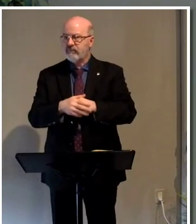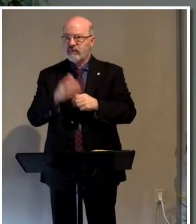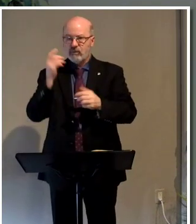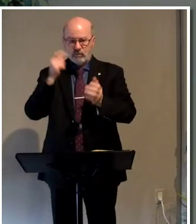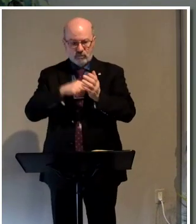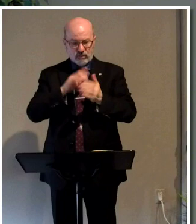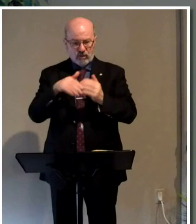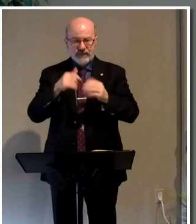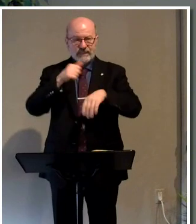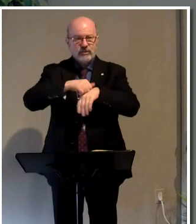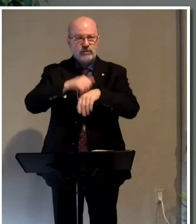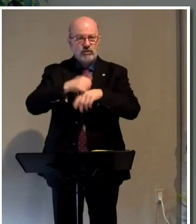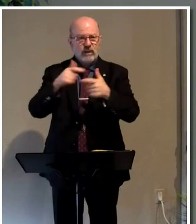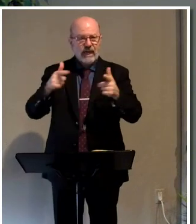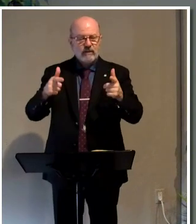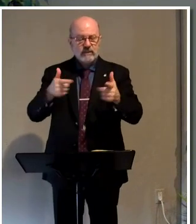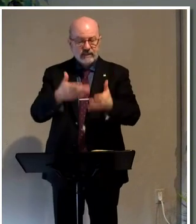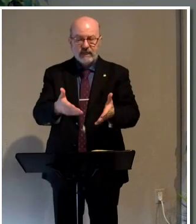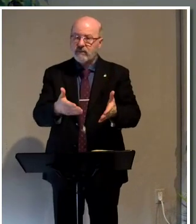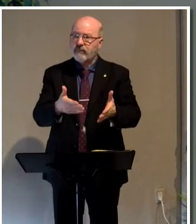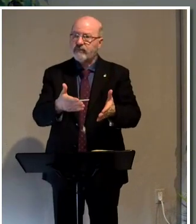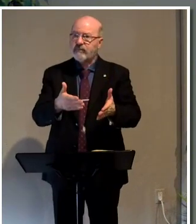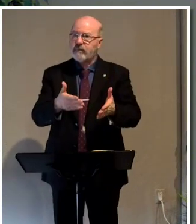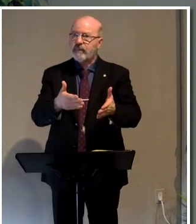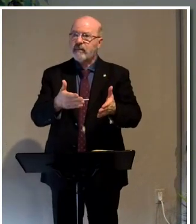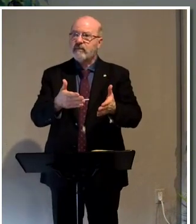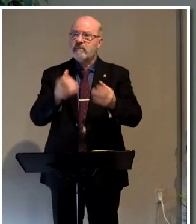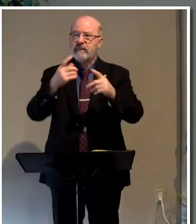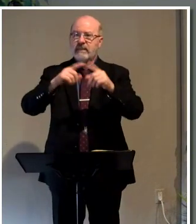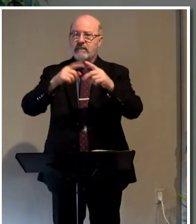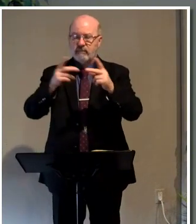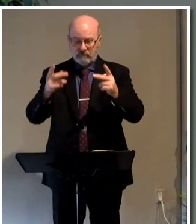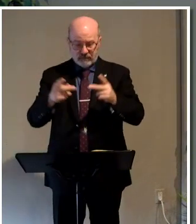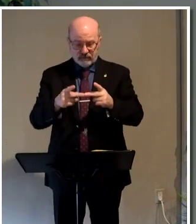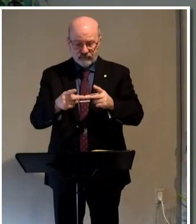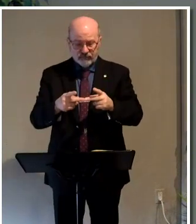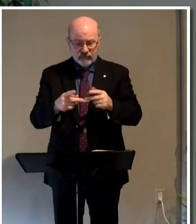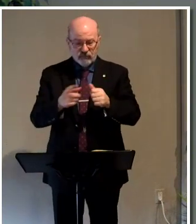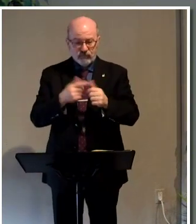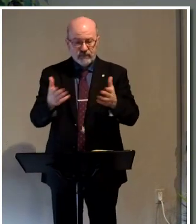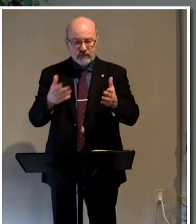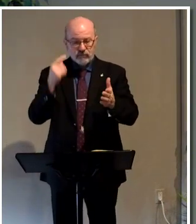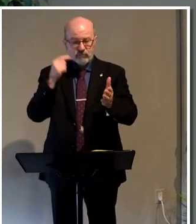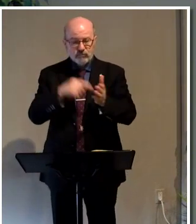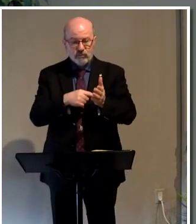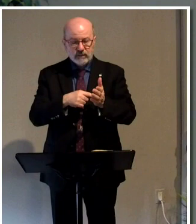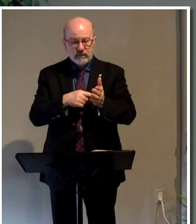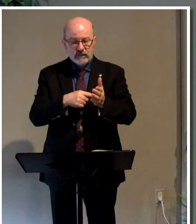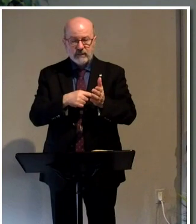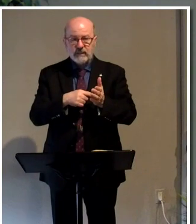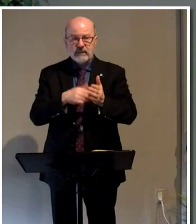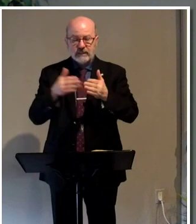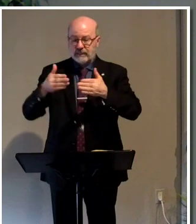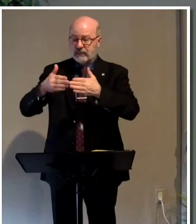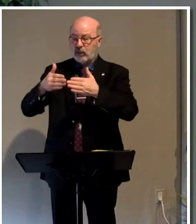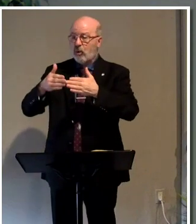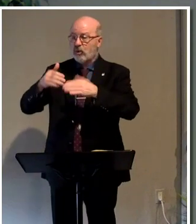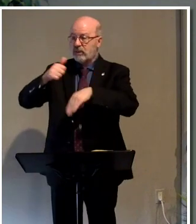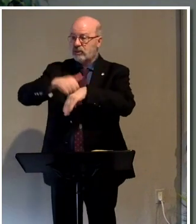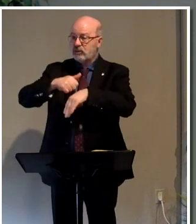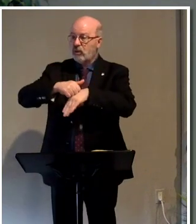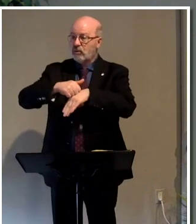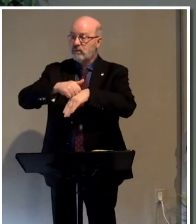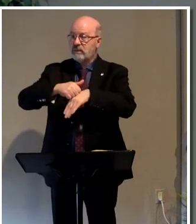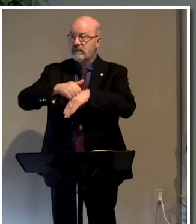all that that stone language. It's there in many different places. So the first thing to note in understanding the cornerstone and